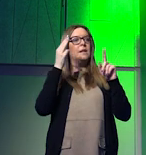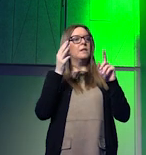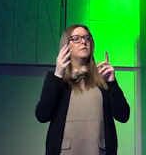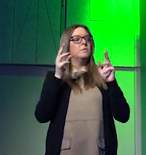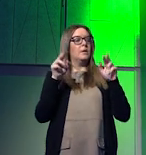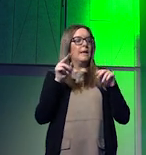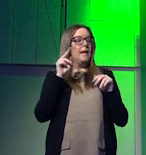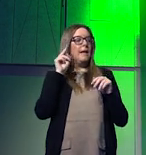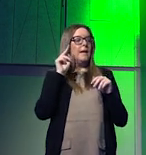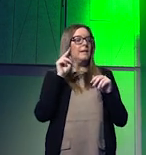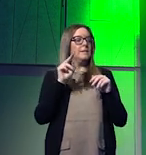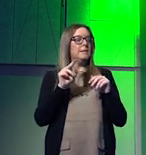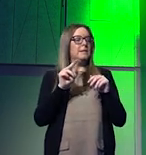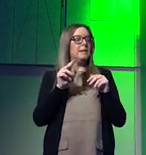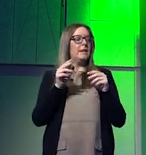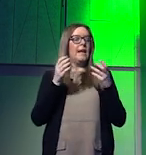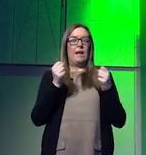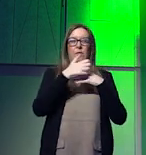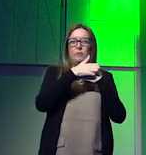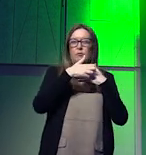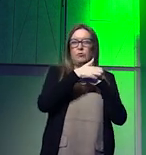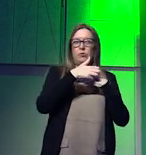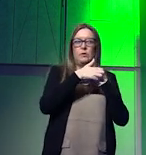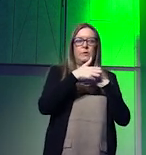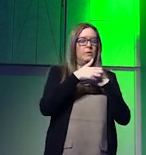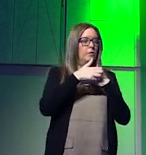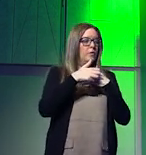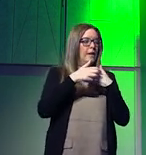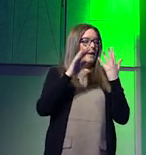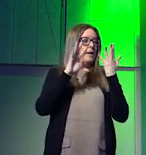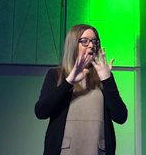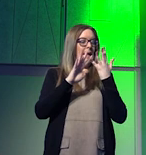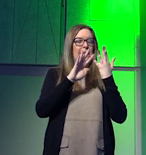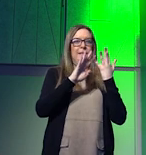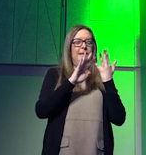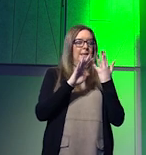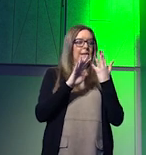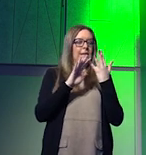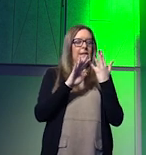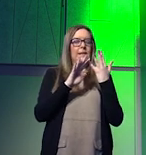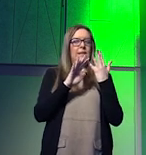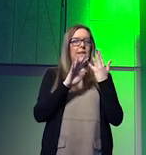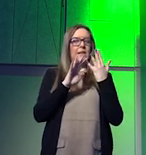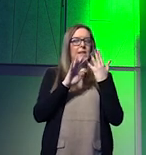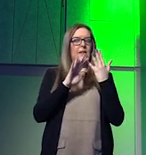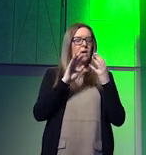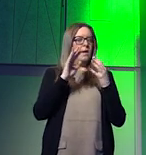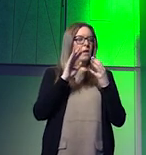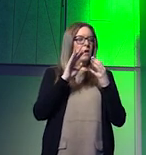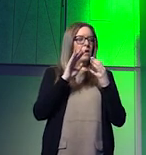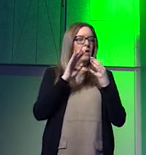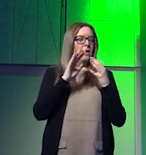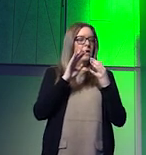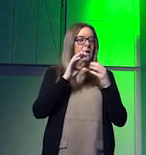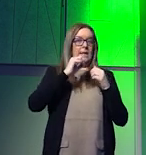essentially that we have approximately nine planetary boundaries that have um that hold our world